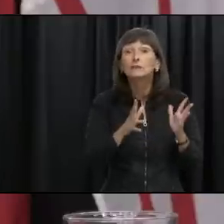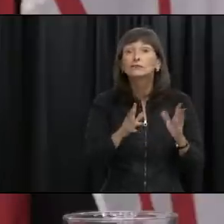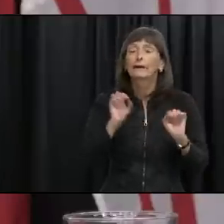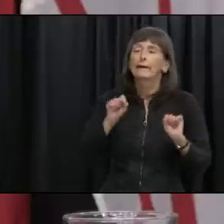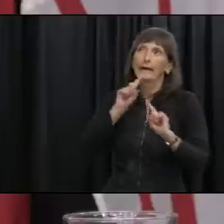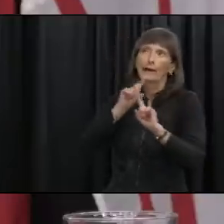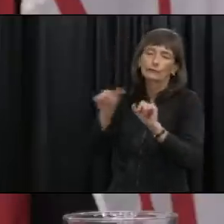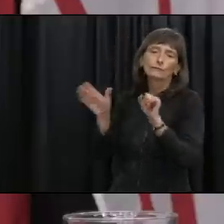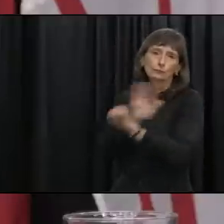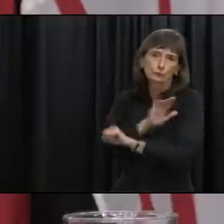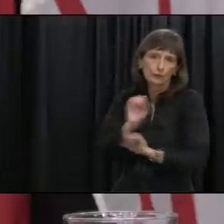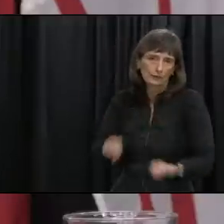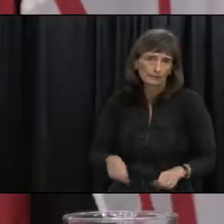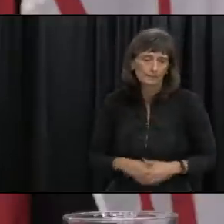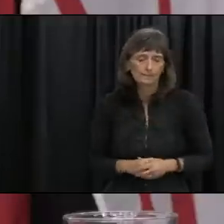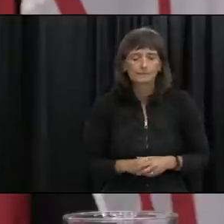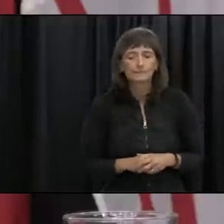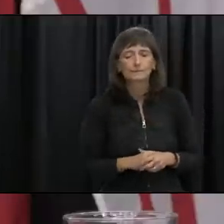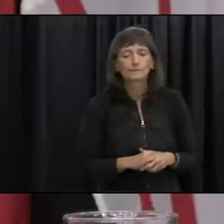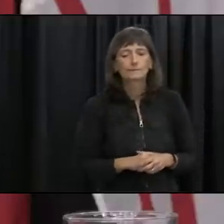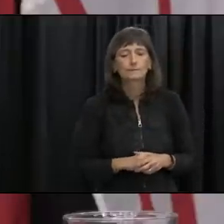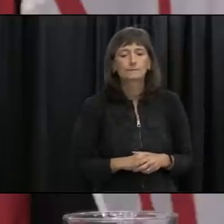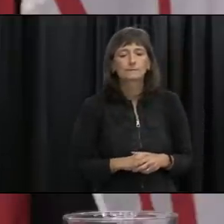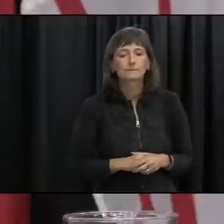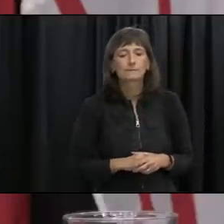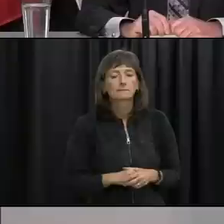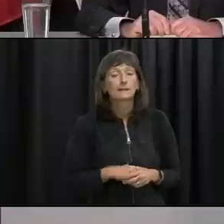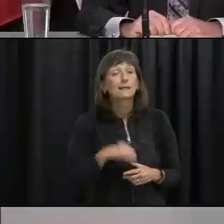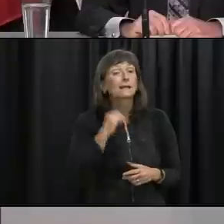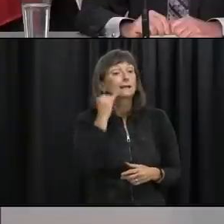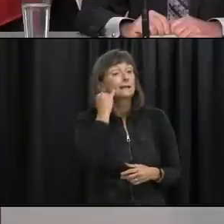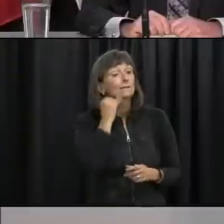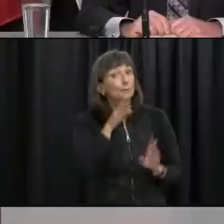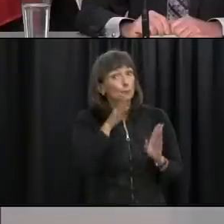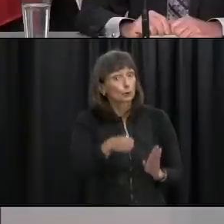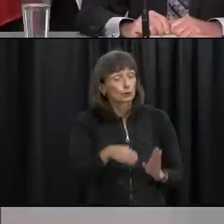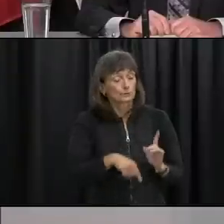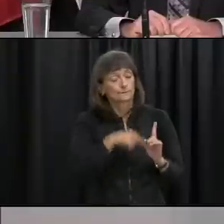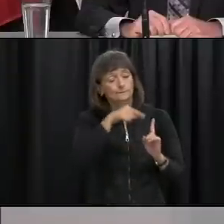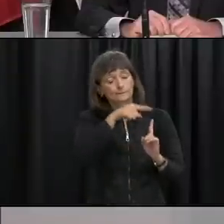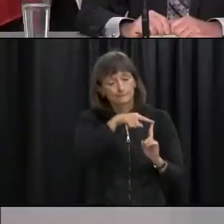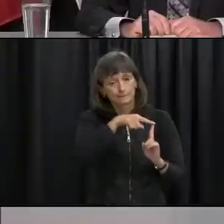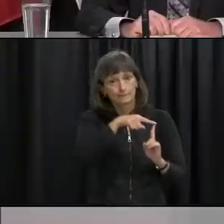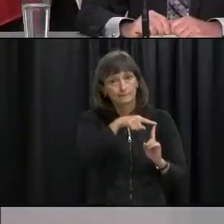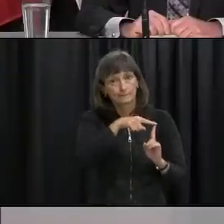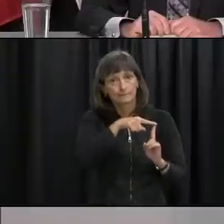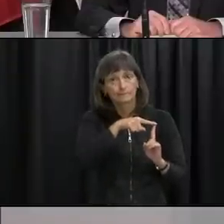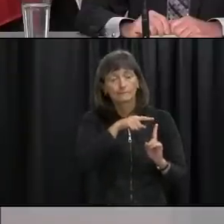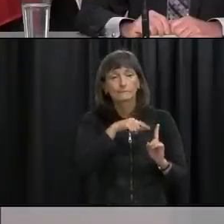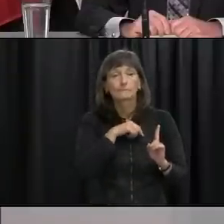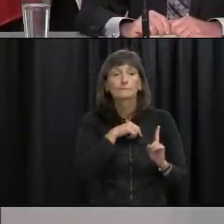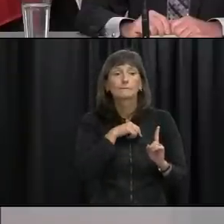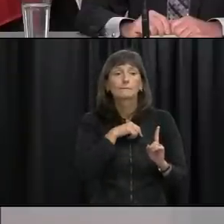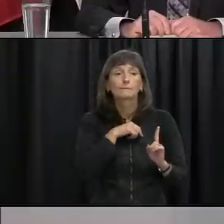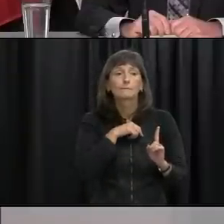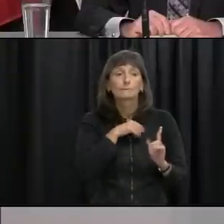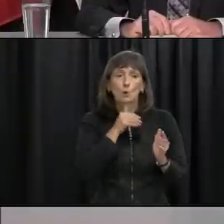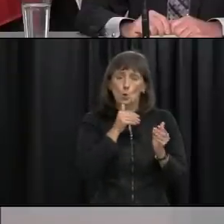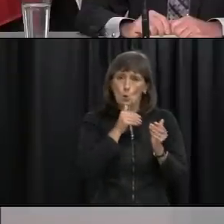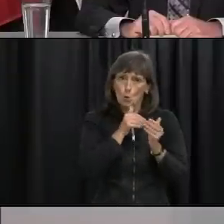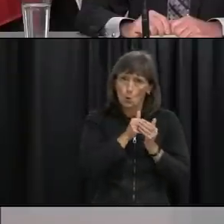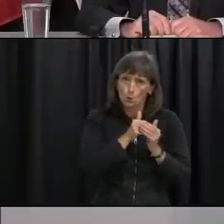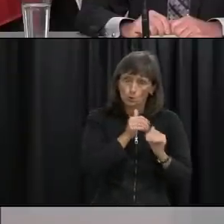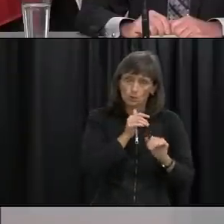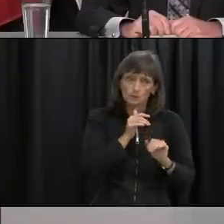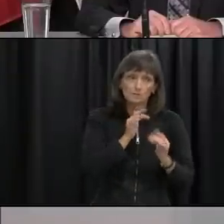uh if a person is uh in contact uh close contact